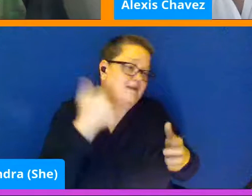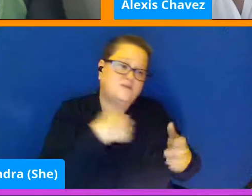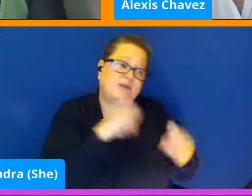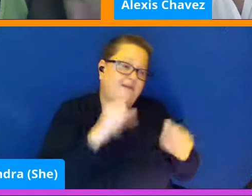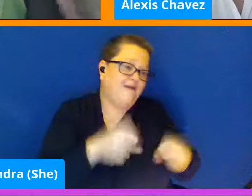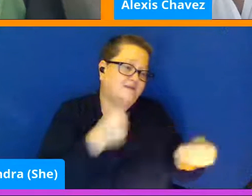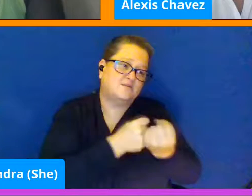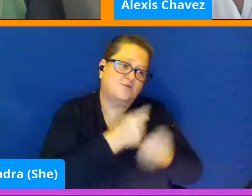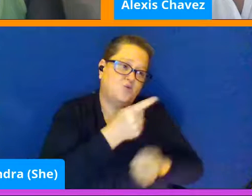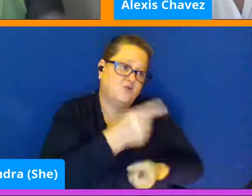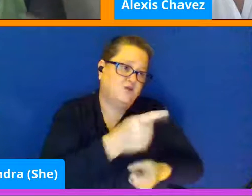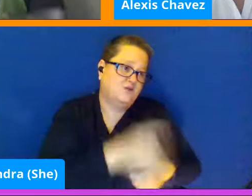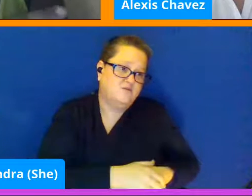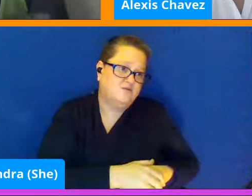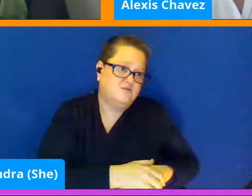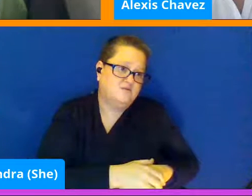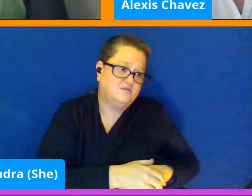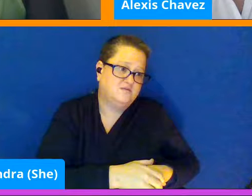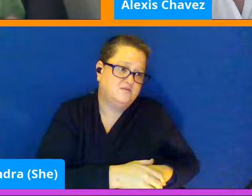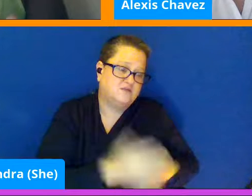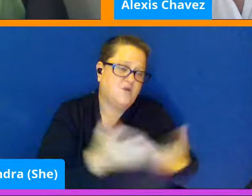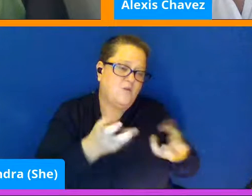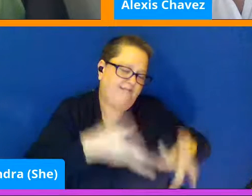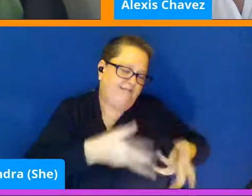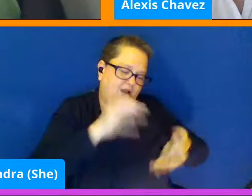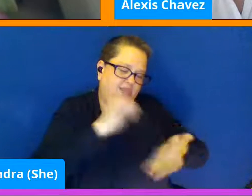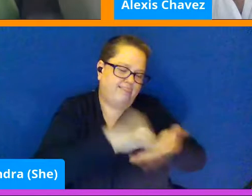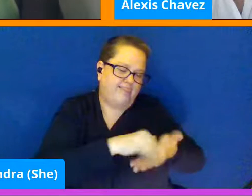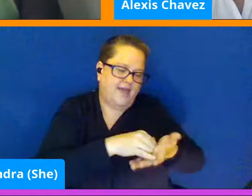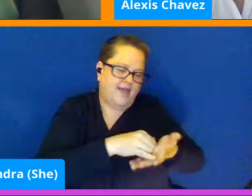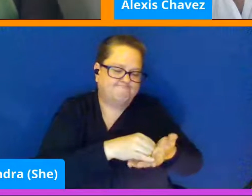wanted to at least leave it on that note. Um,